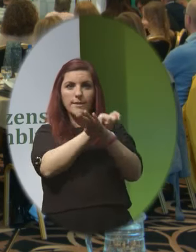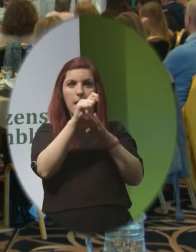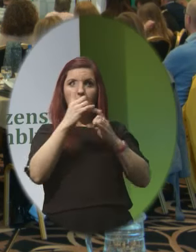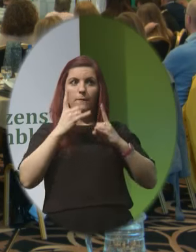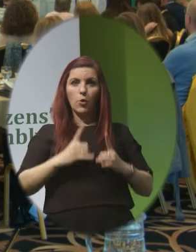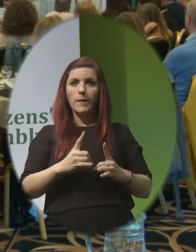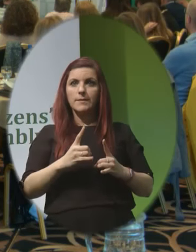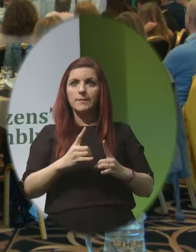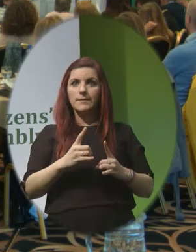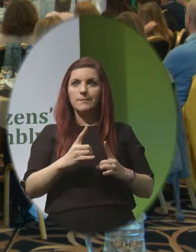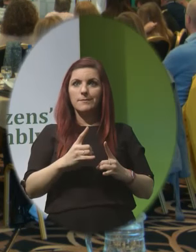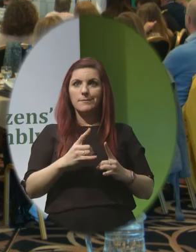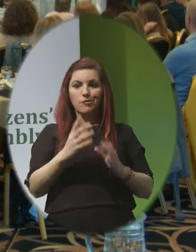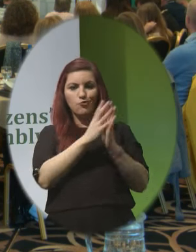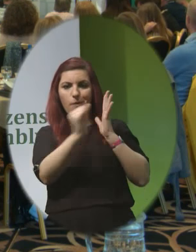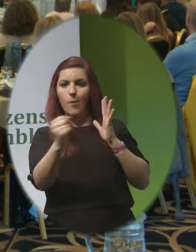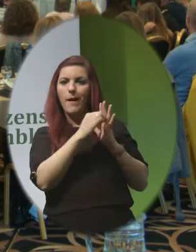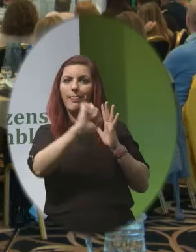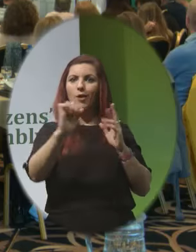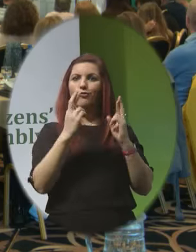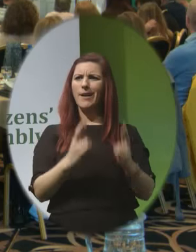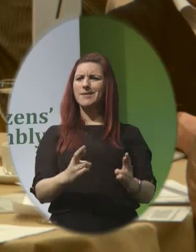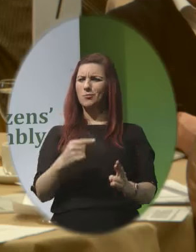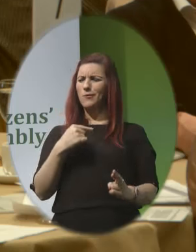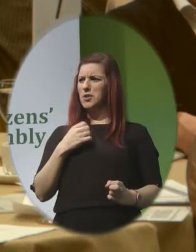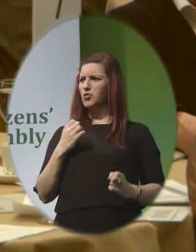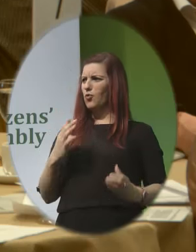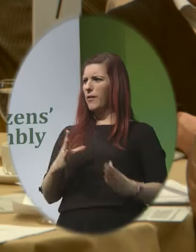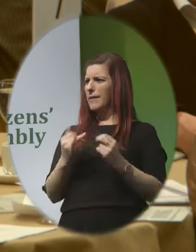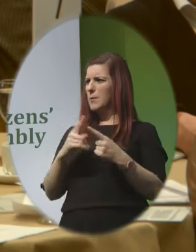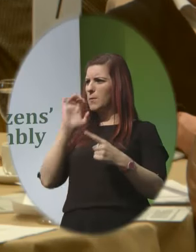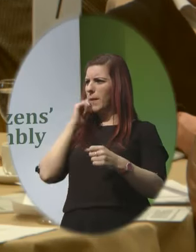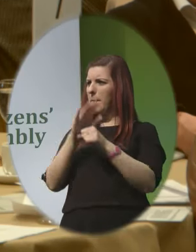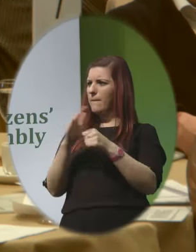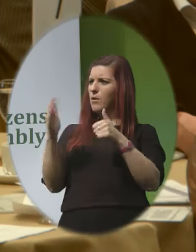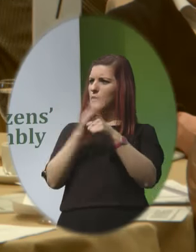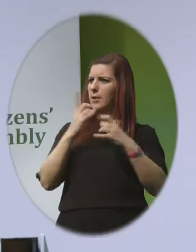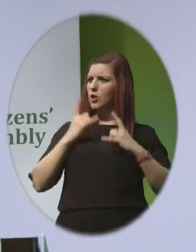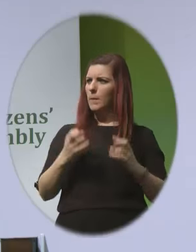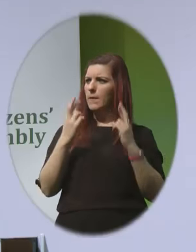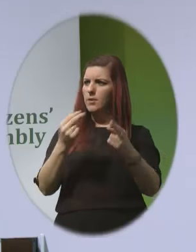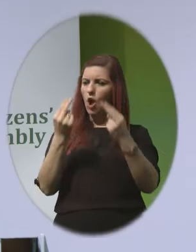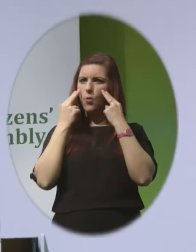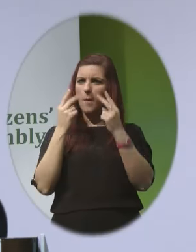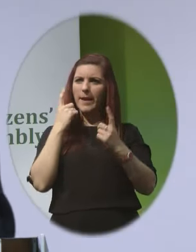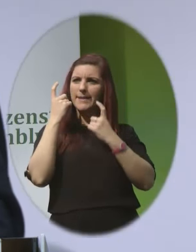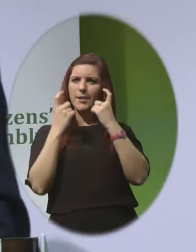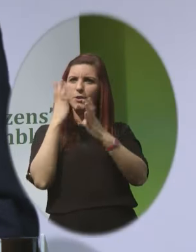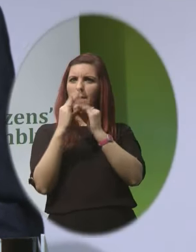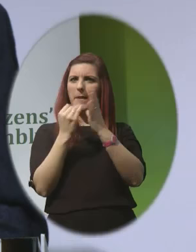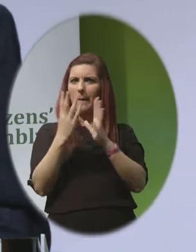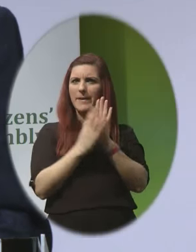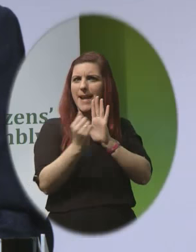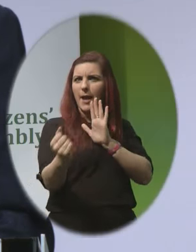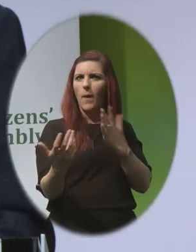rights A quite extraordinary thing to do Since fundamental human rights are not normally considered something that can be